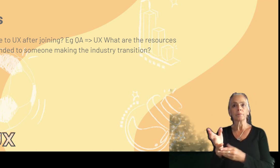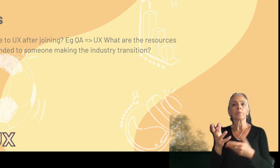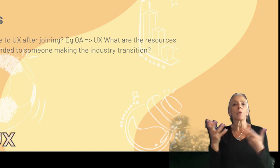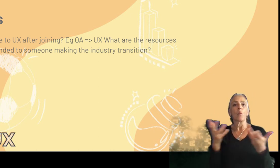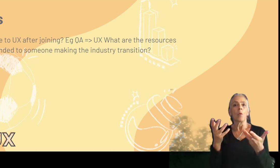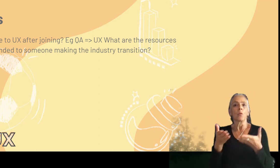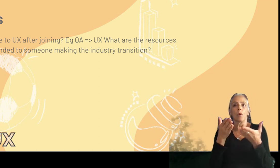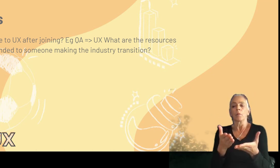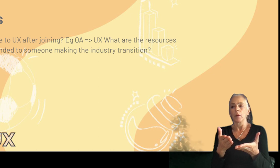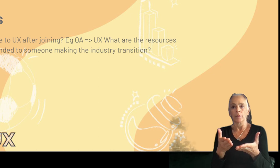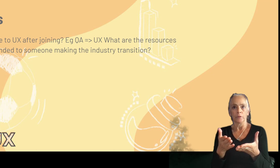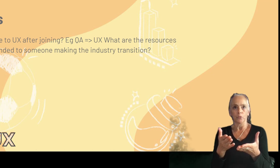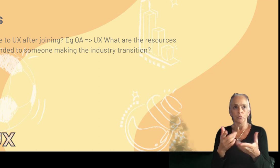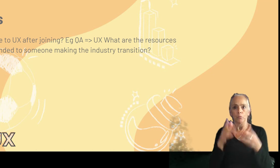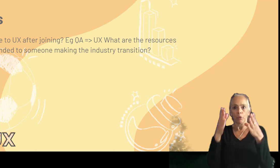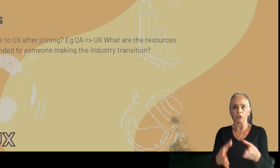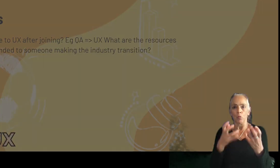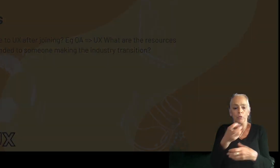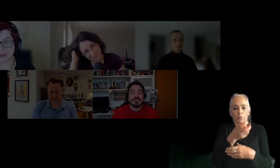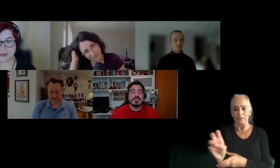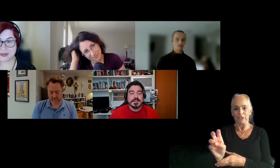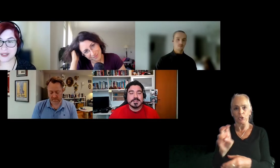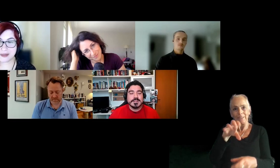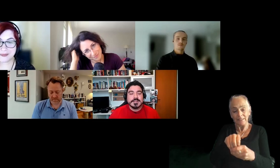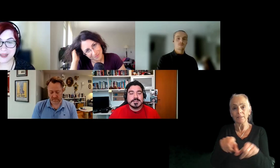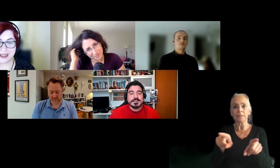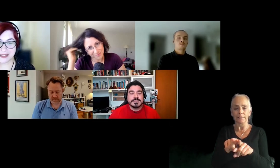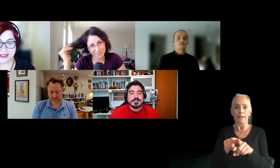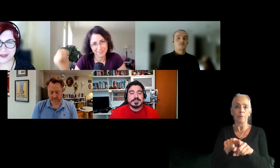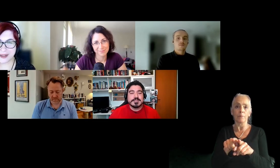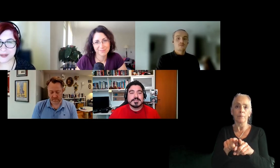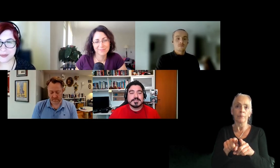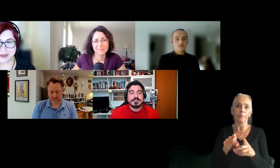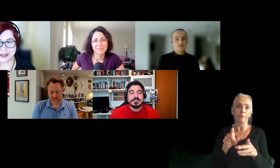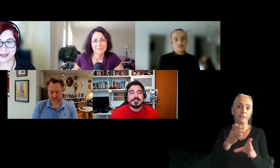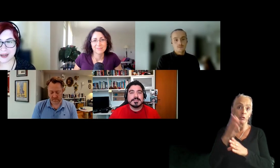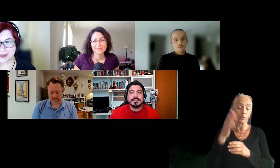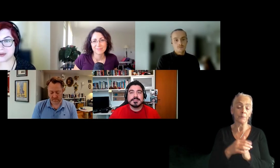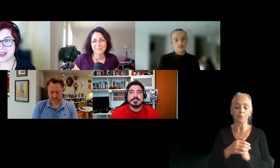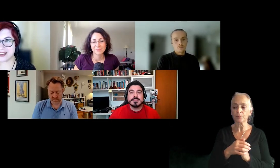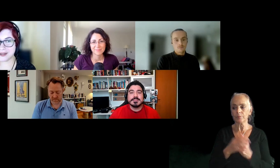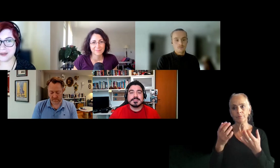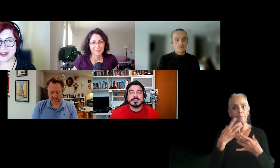someone making the industry transition inside of the same industry. So that's a very interesting point because a lot of people get into QA